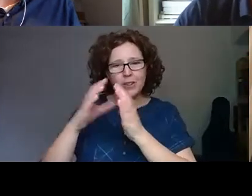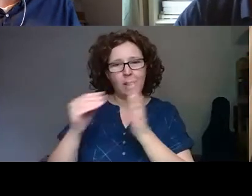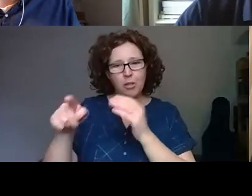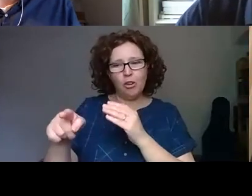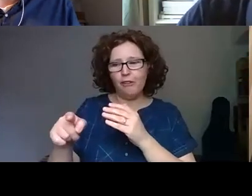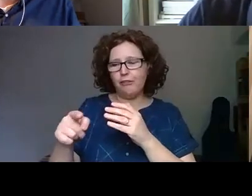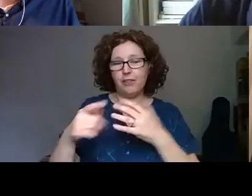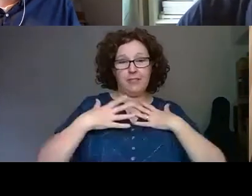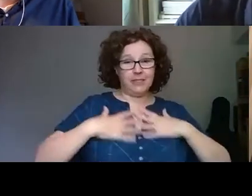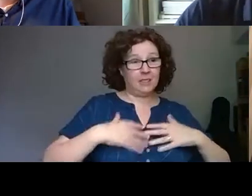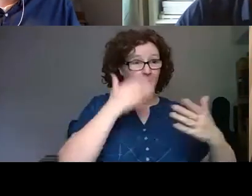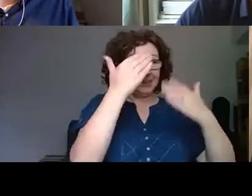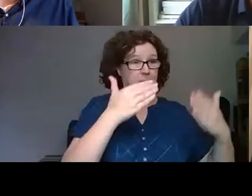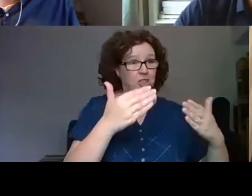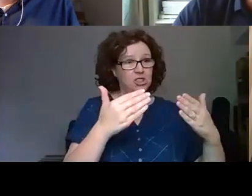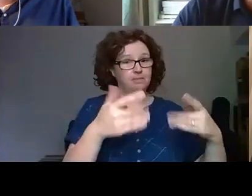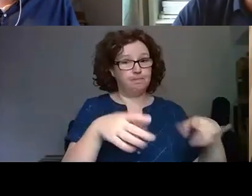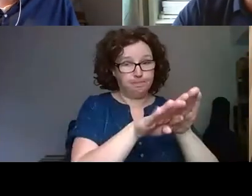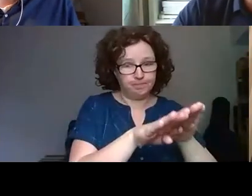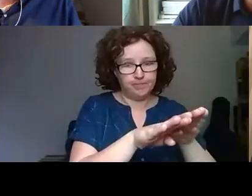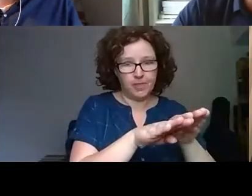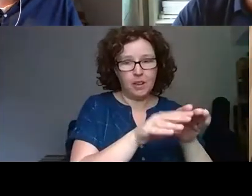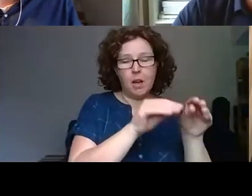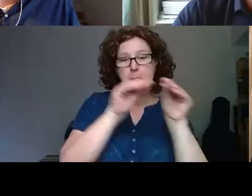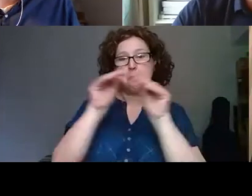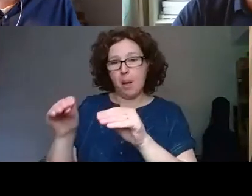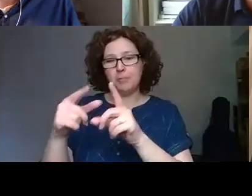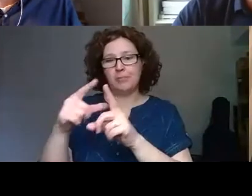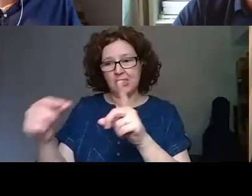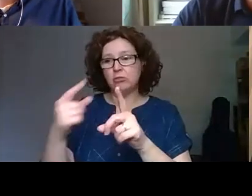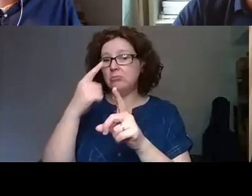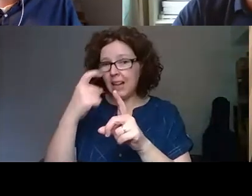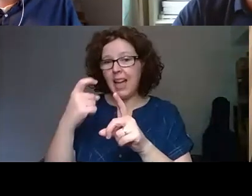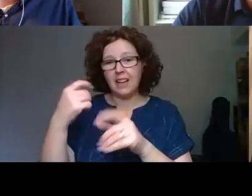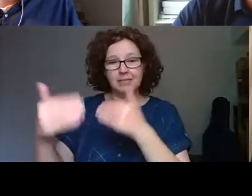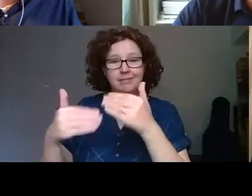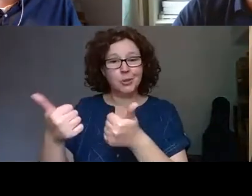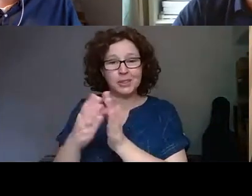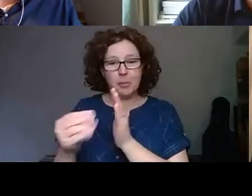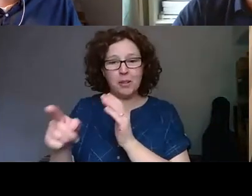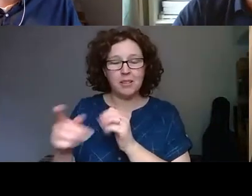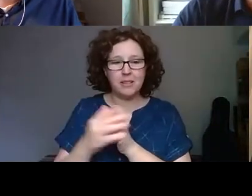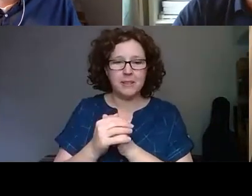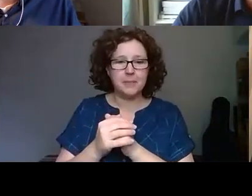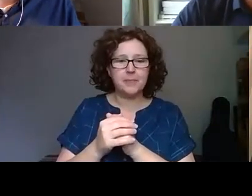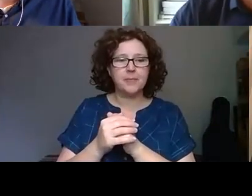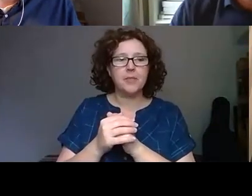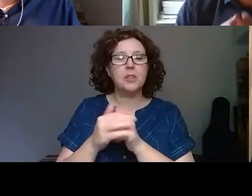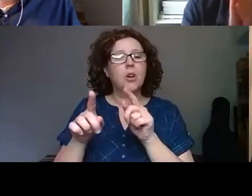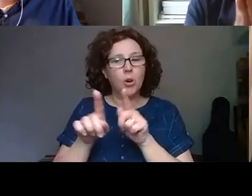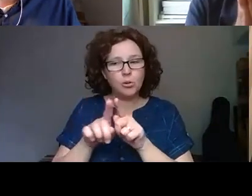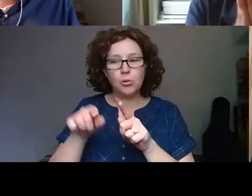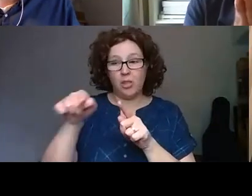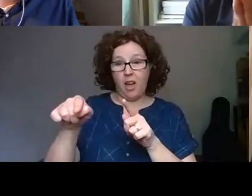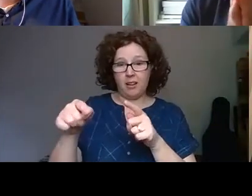can be turned into that, into that physical or into that, into that digital environment. And around all of that, around that content,